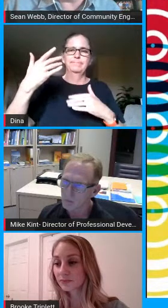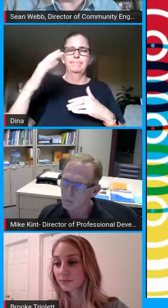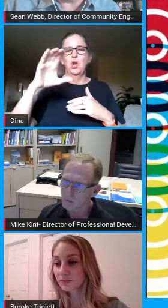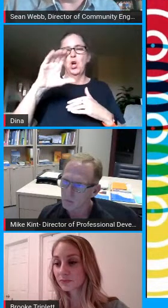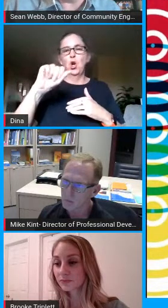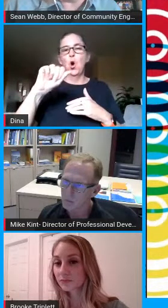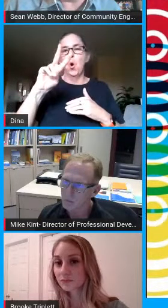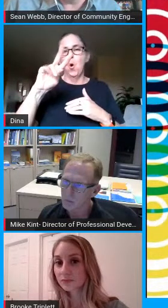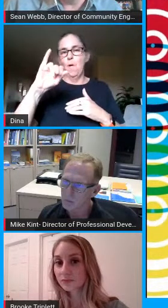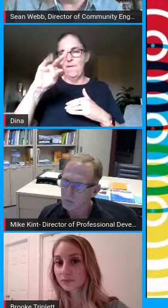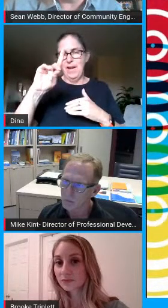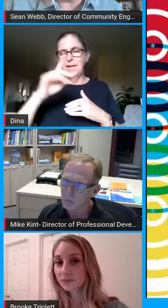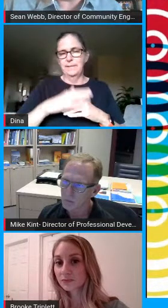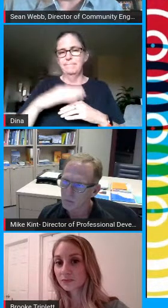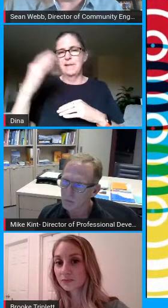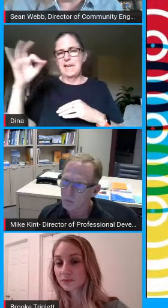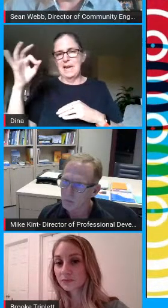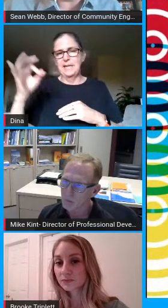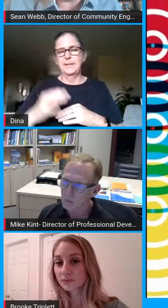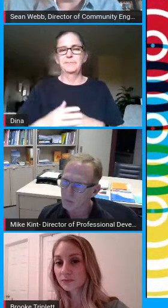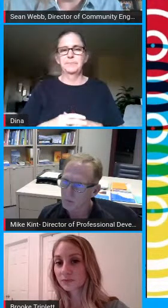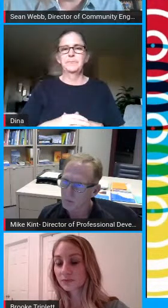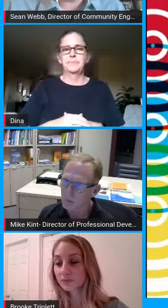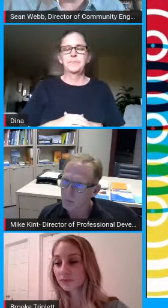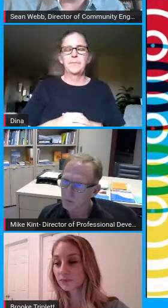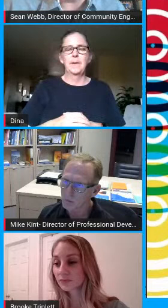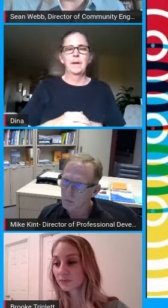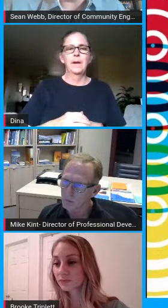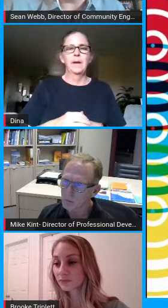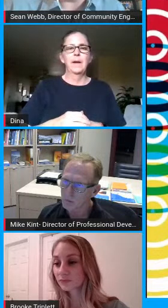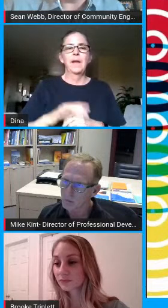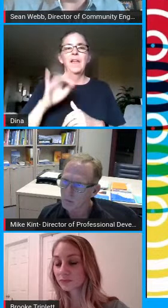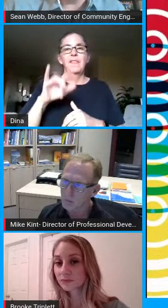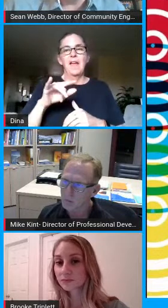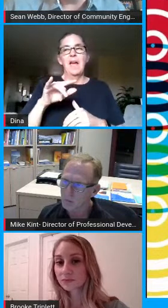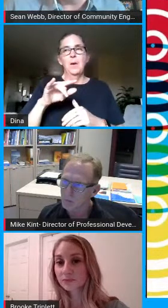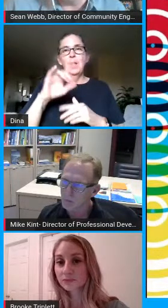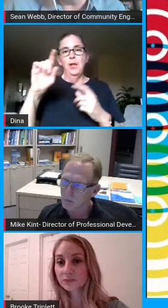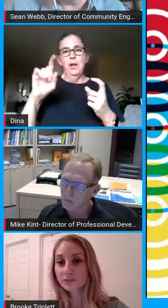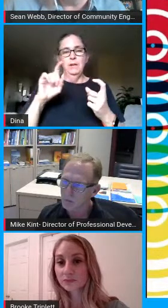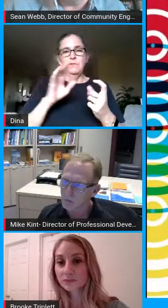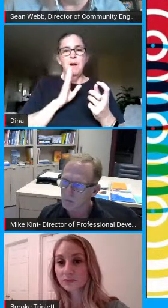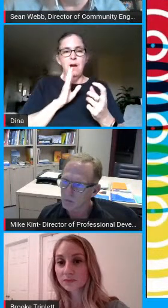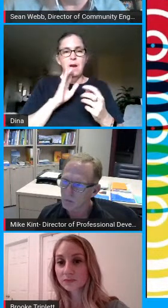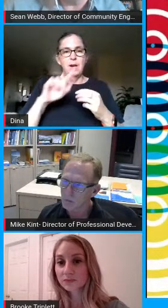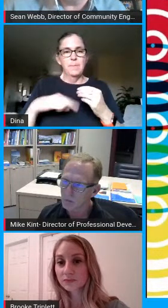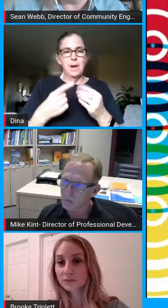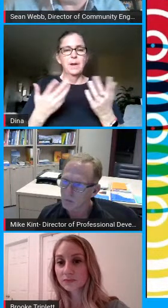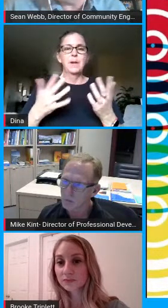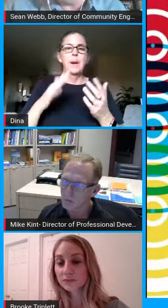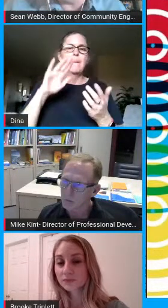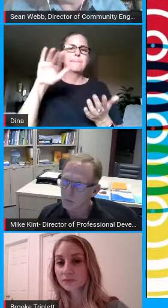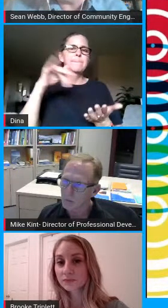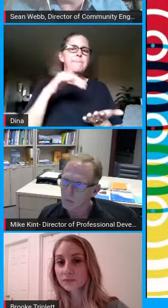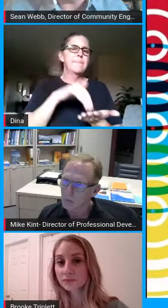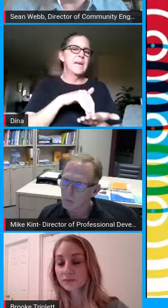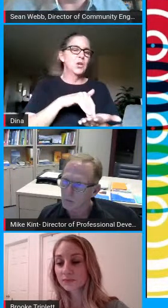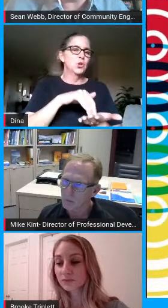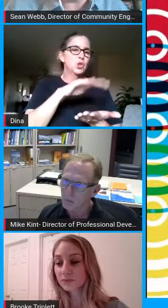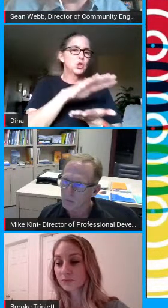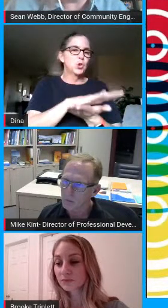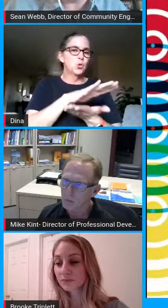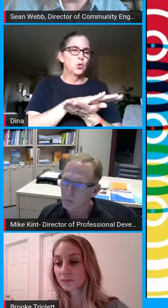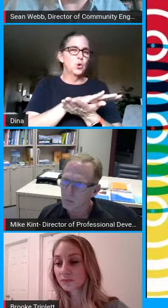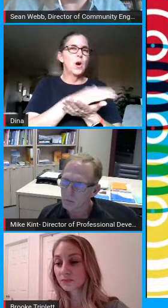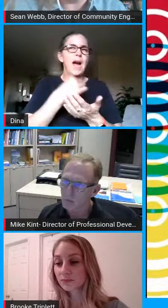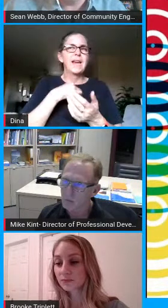from cif but that that's exactly what um what what they're talking about in regards to middle school sports i did reach out to a couple